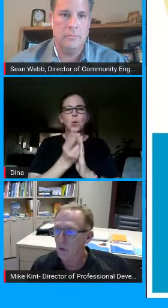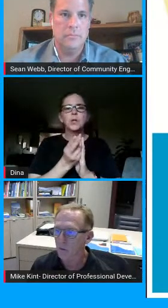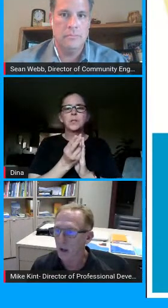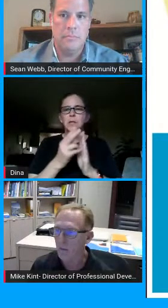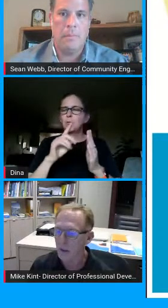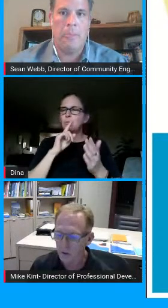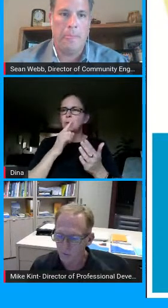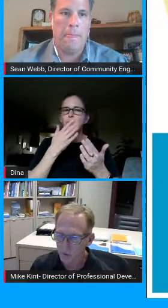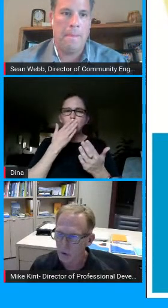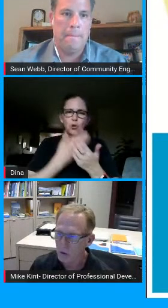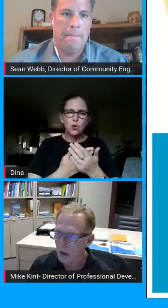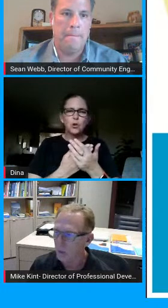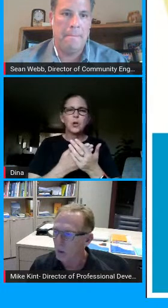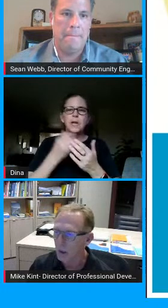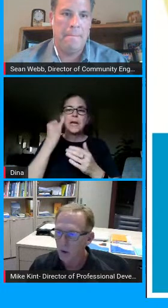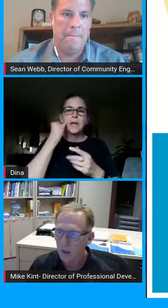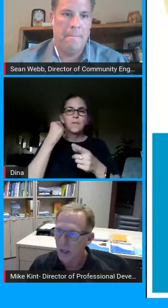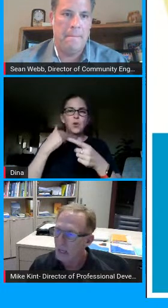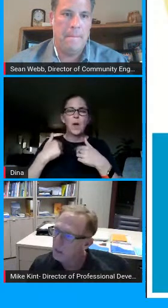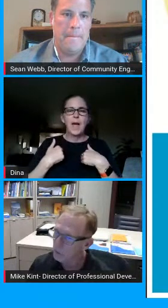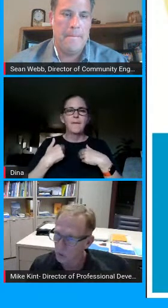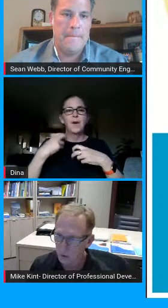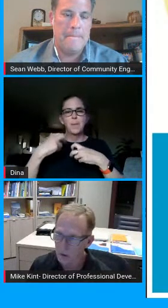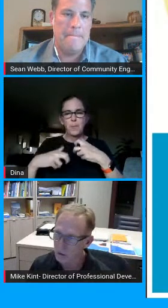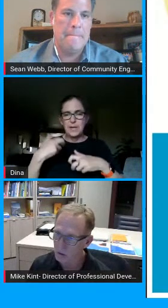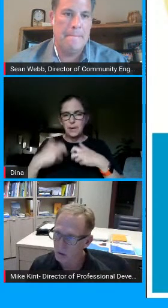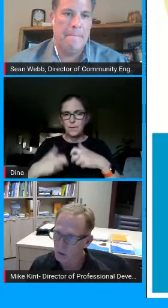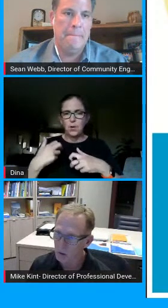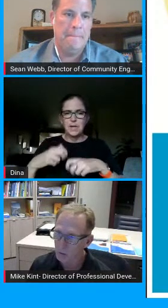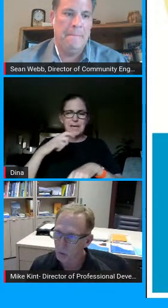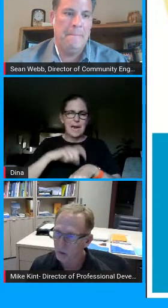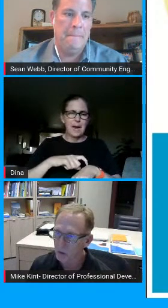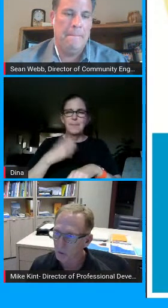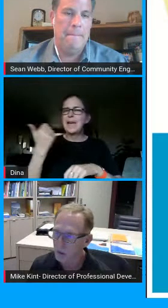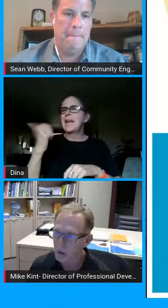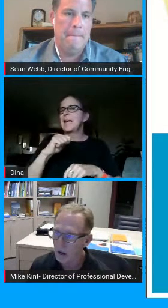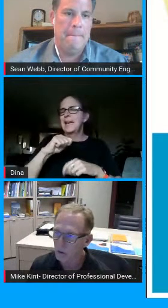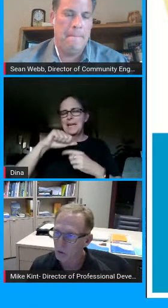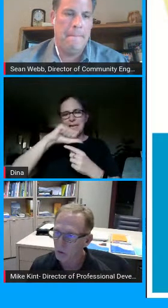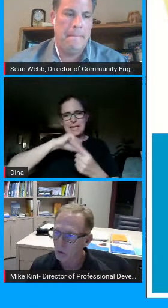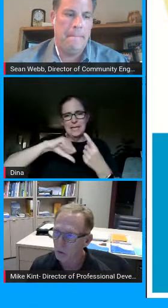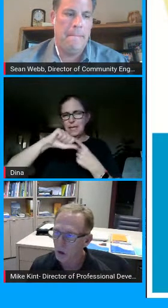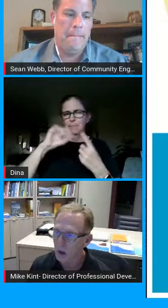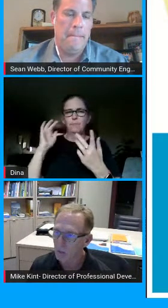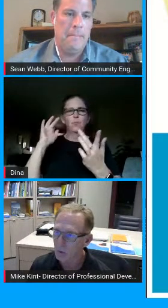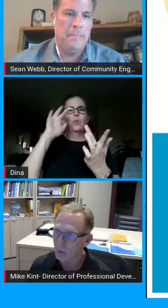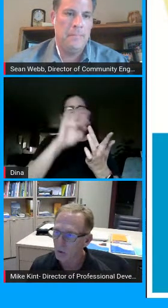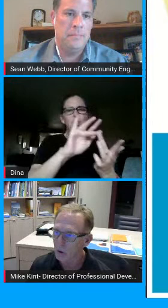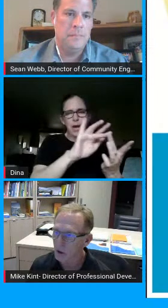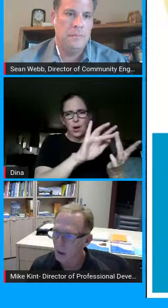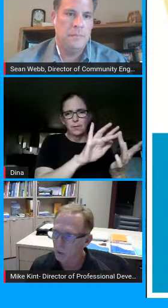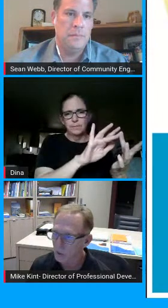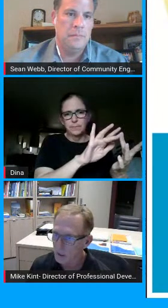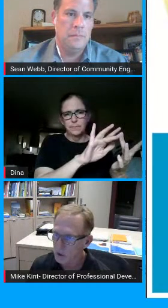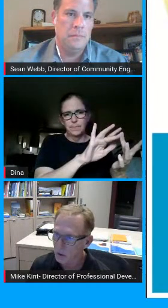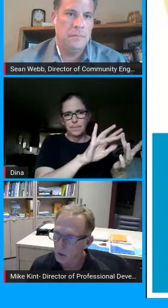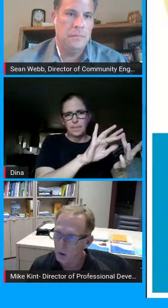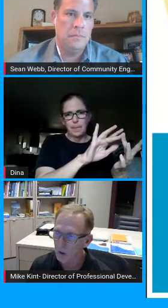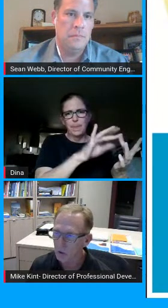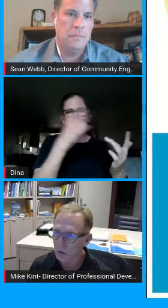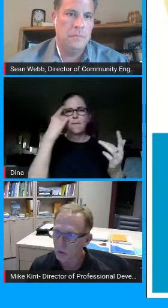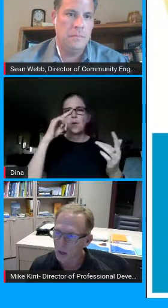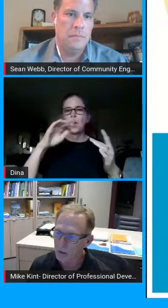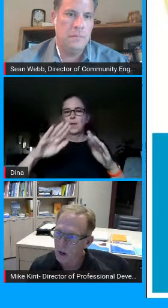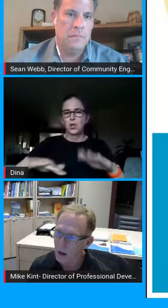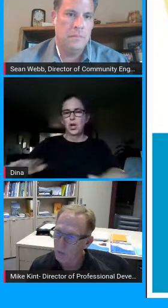place for that so if you're having a difficult time in any situation please reach out to um your child's teacher